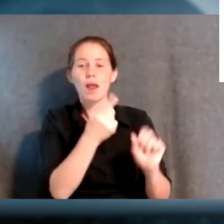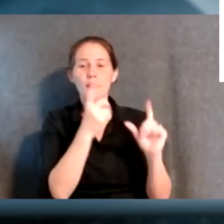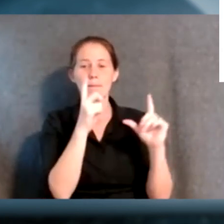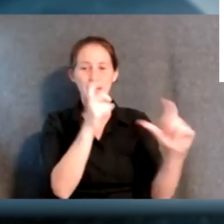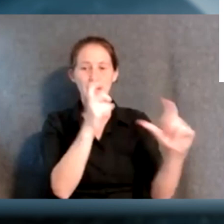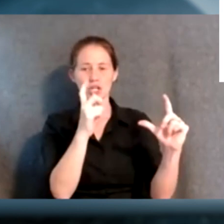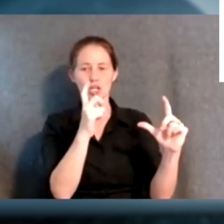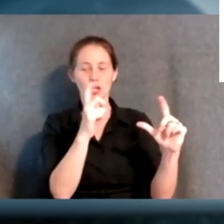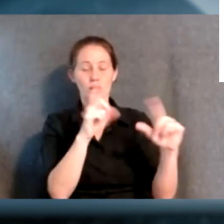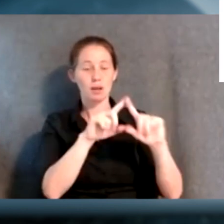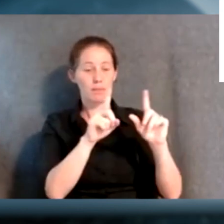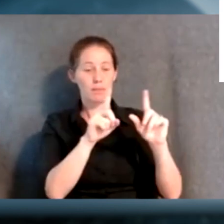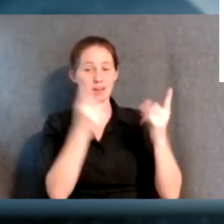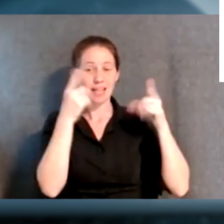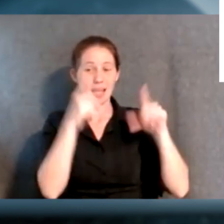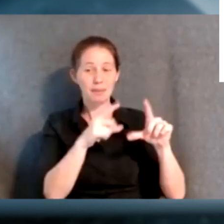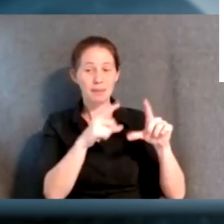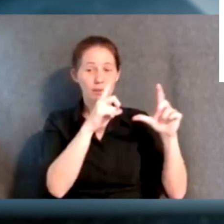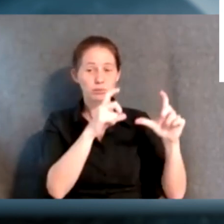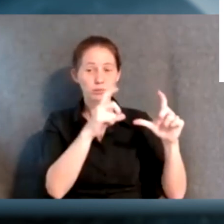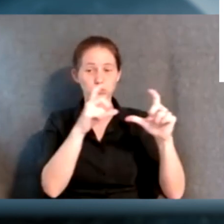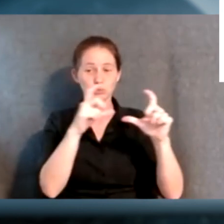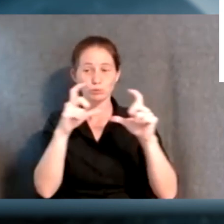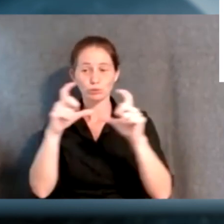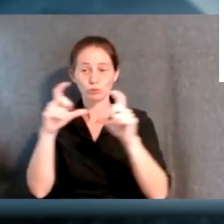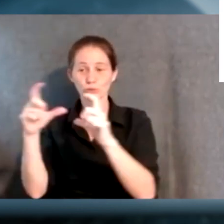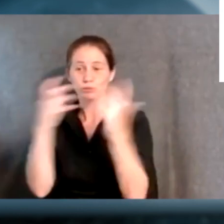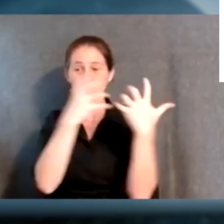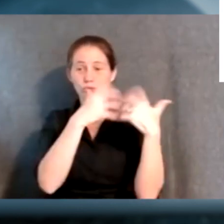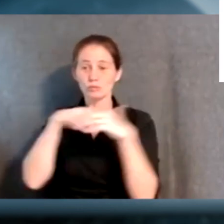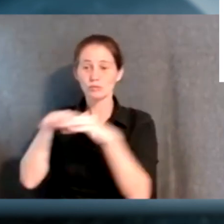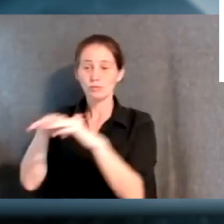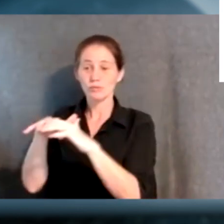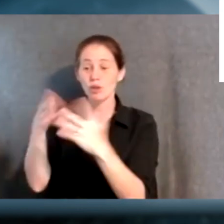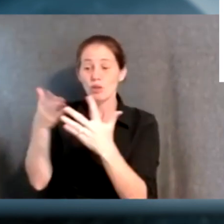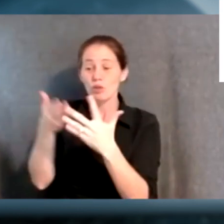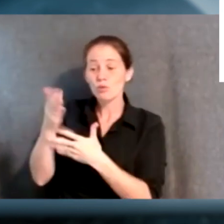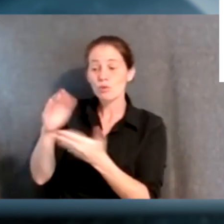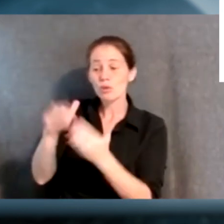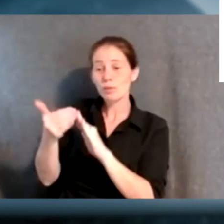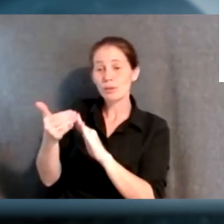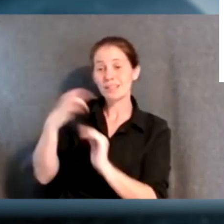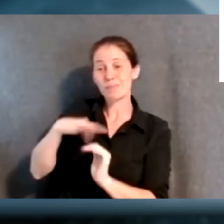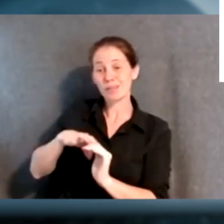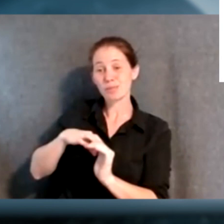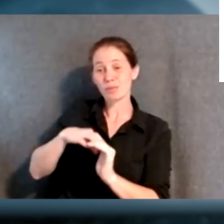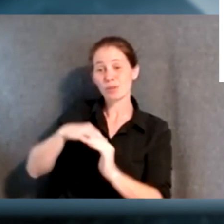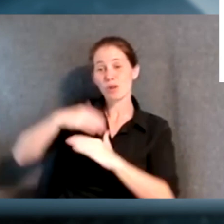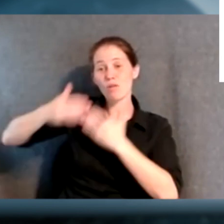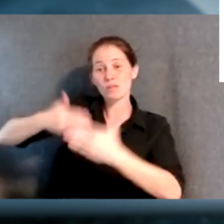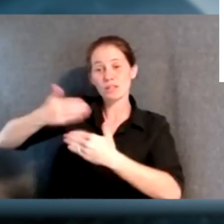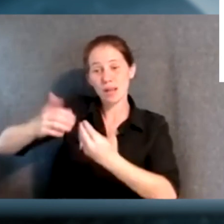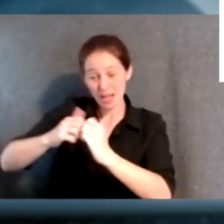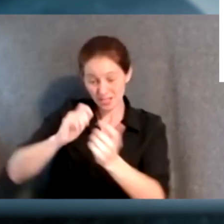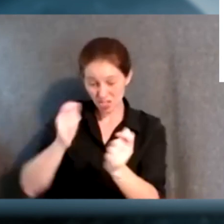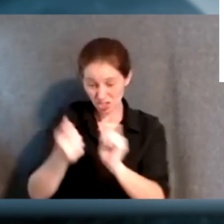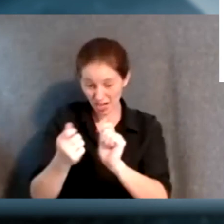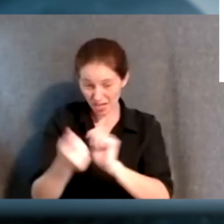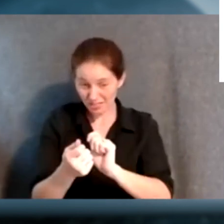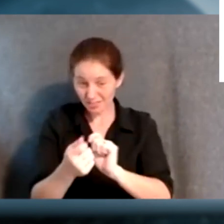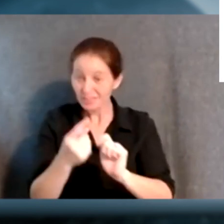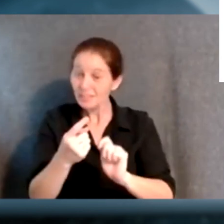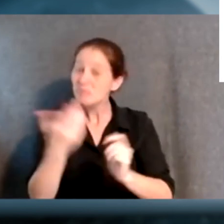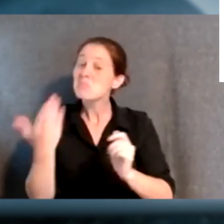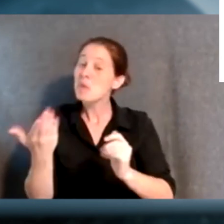one snapshot in time, but what is happening to communities across Pittsburgh over time, how have things changed, which is sometimes the